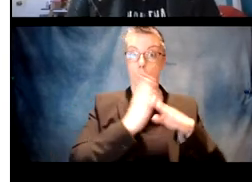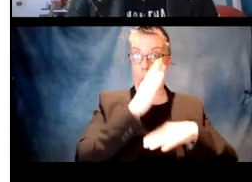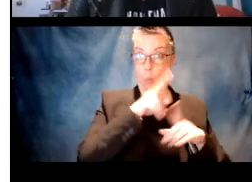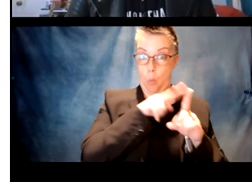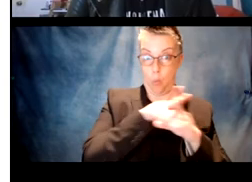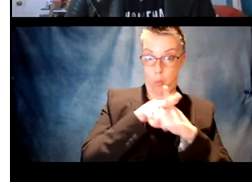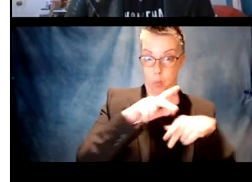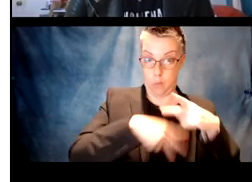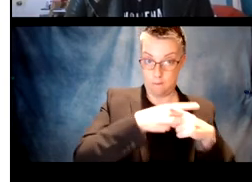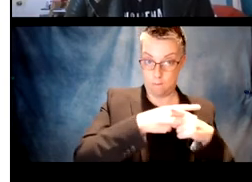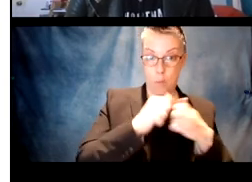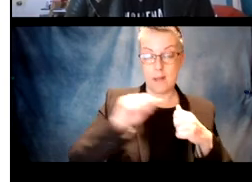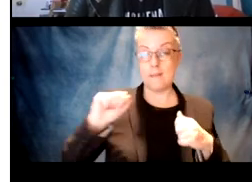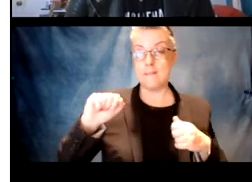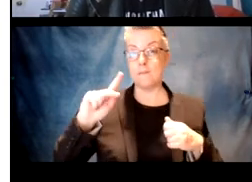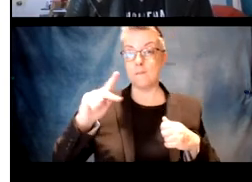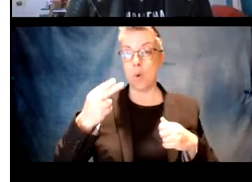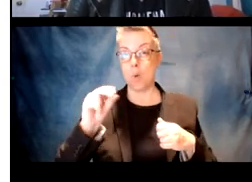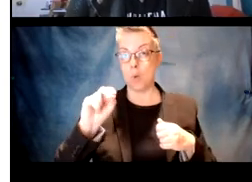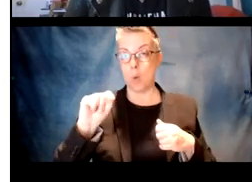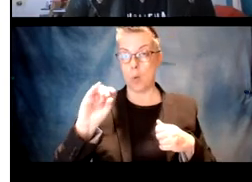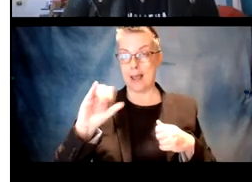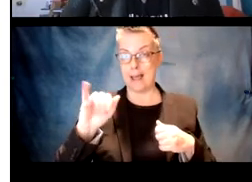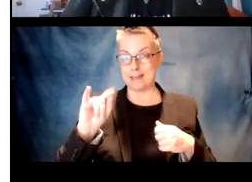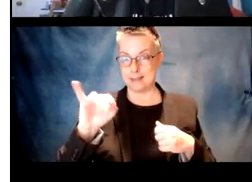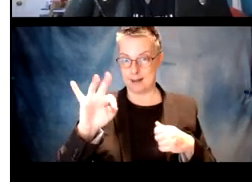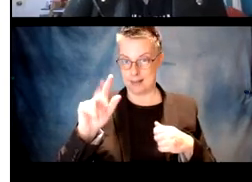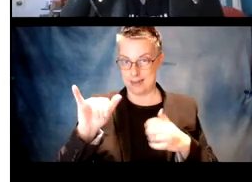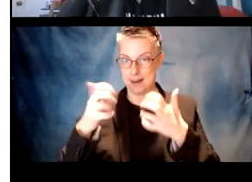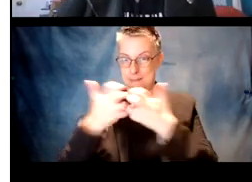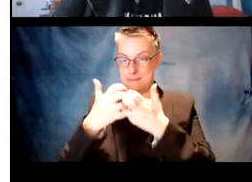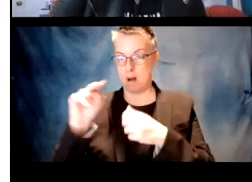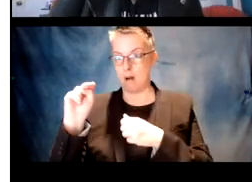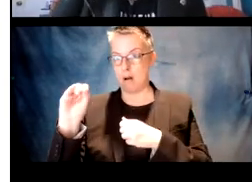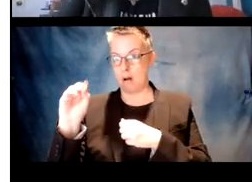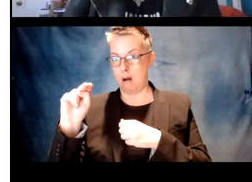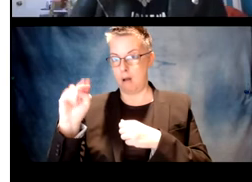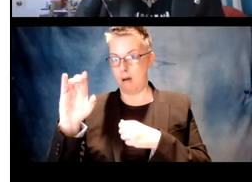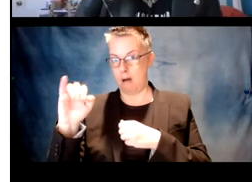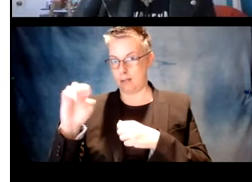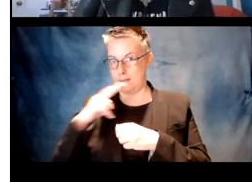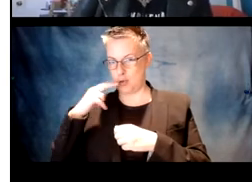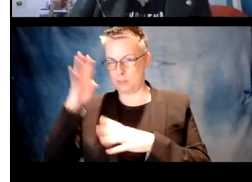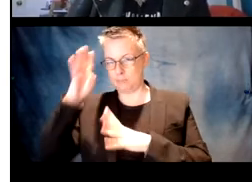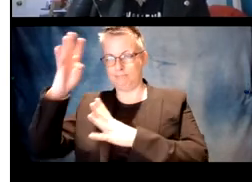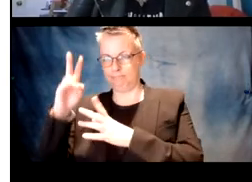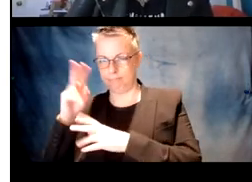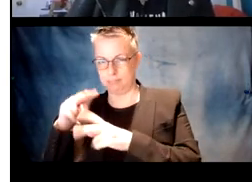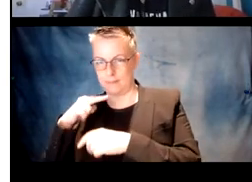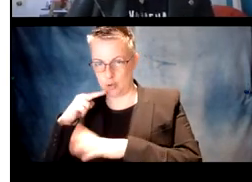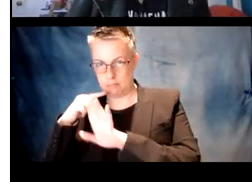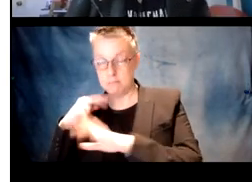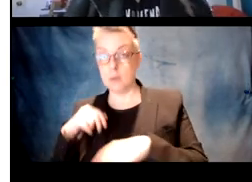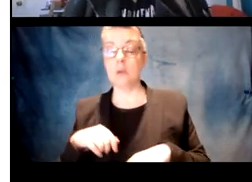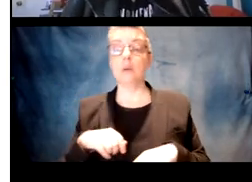All right, so here we're going to compare the over-regularized forms to phonotactically match nonce verbs,